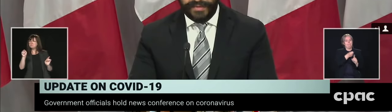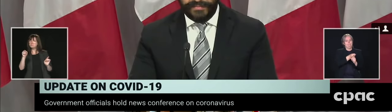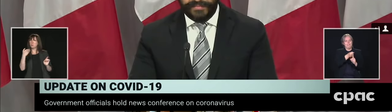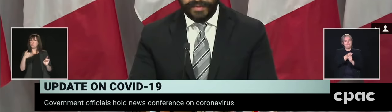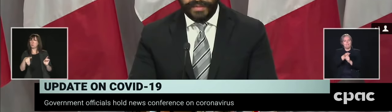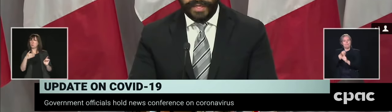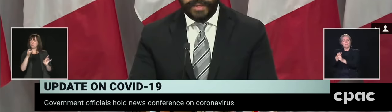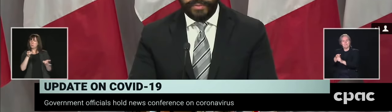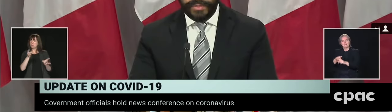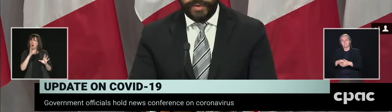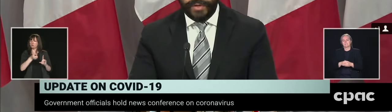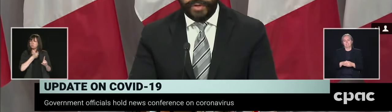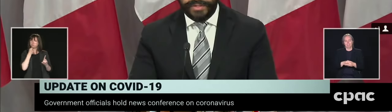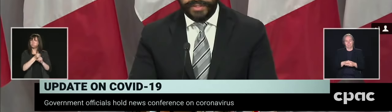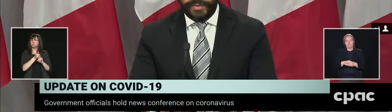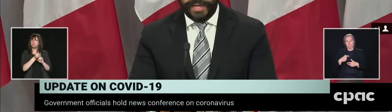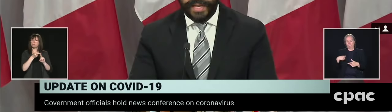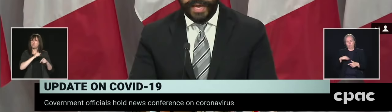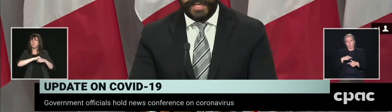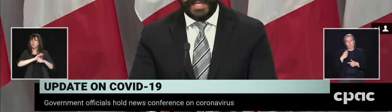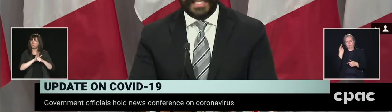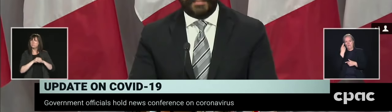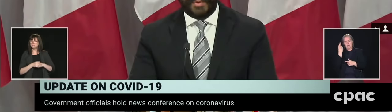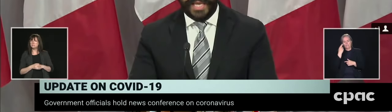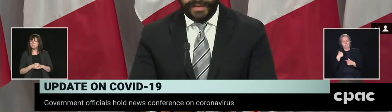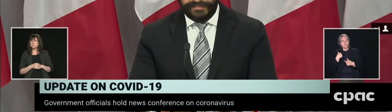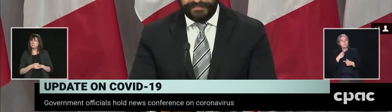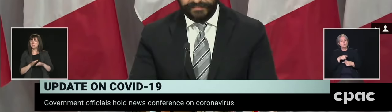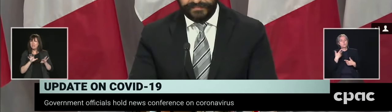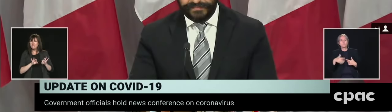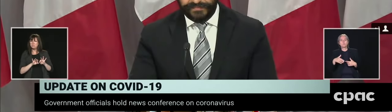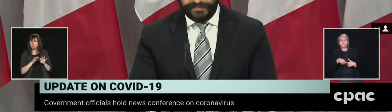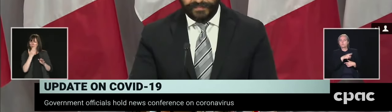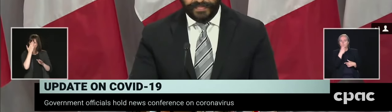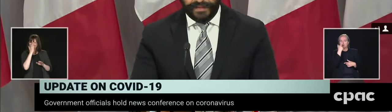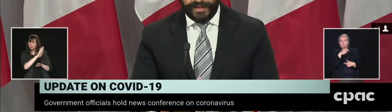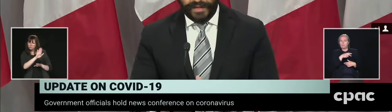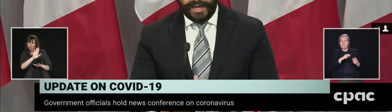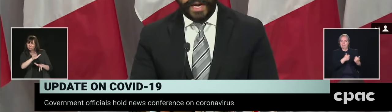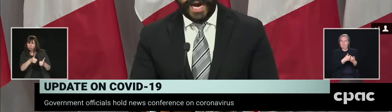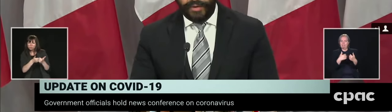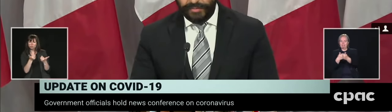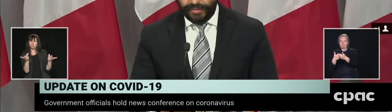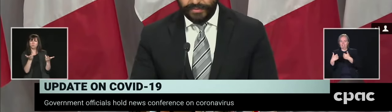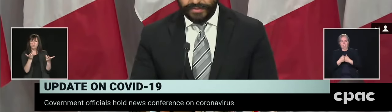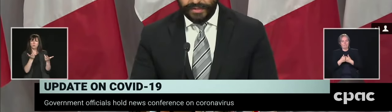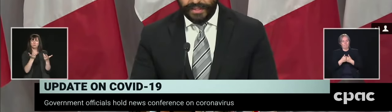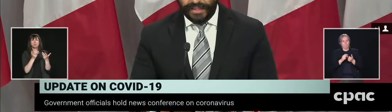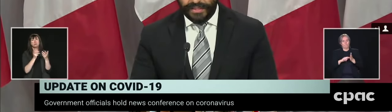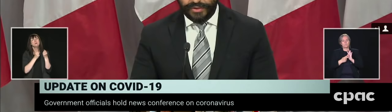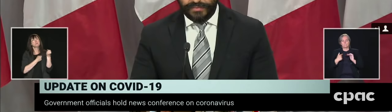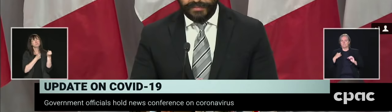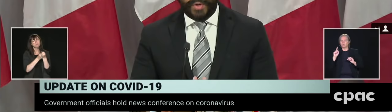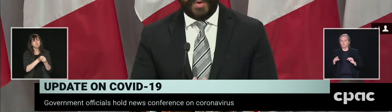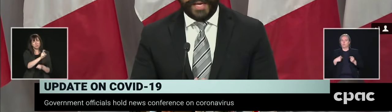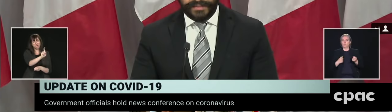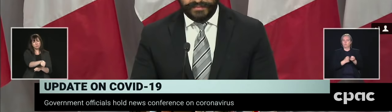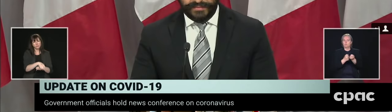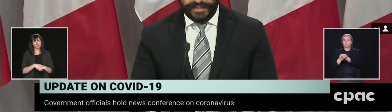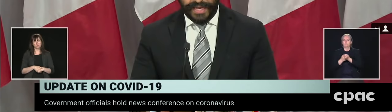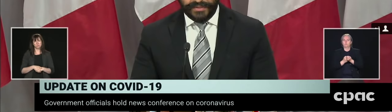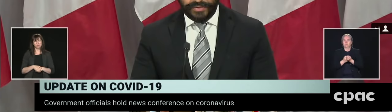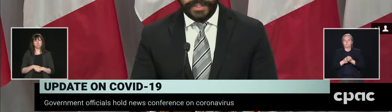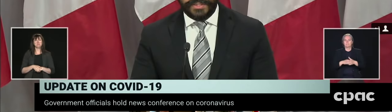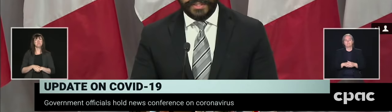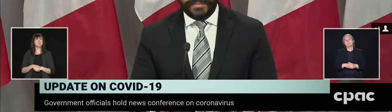défis et nous devons continuer à les appuyer. Our approach is to be proactive